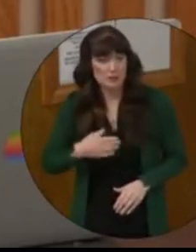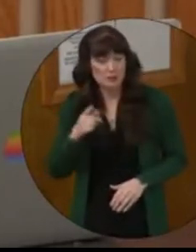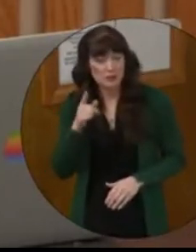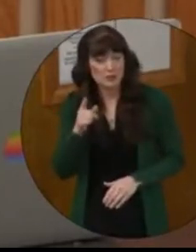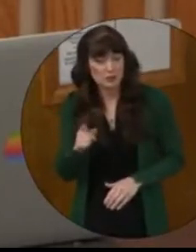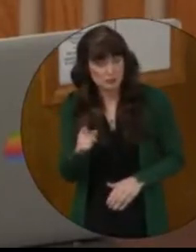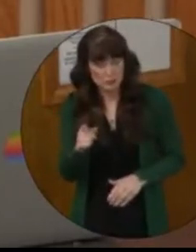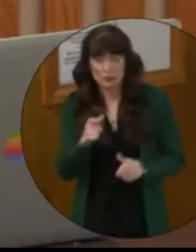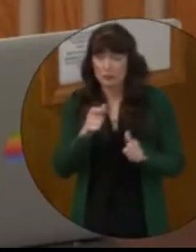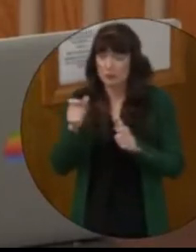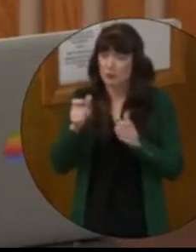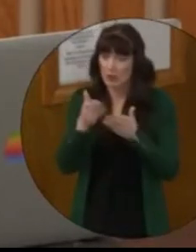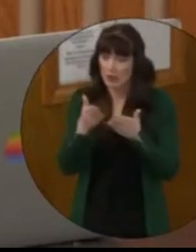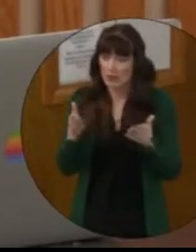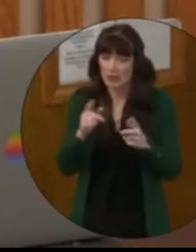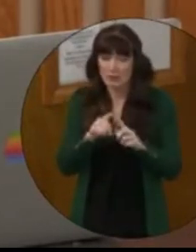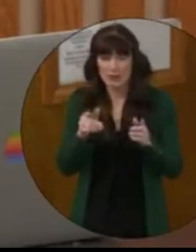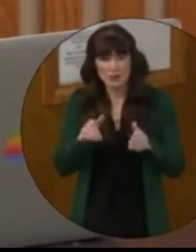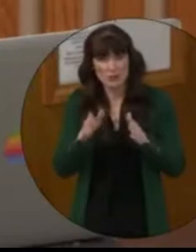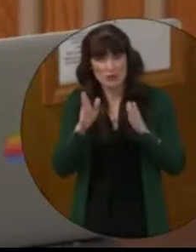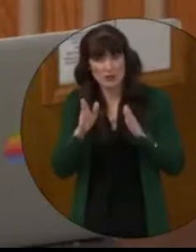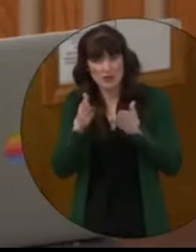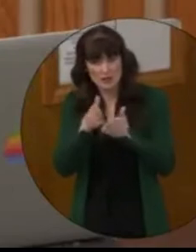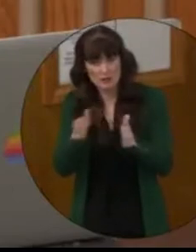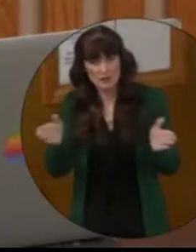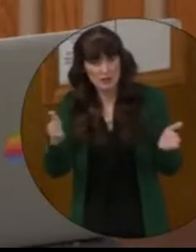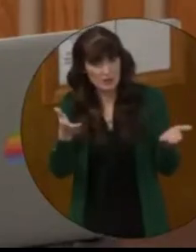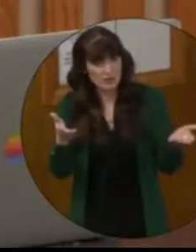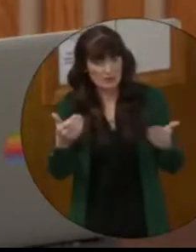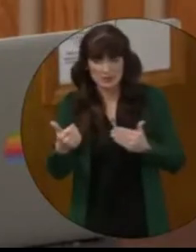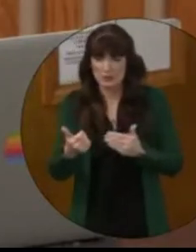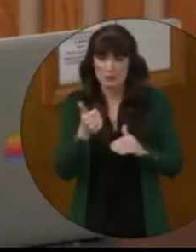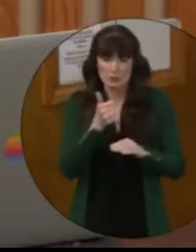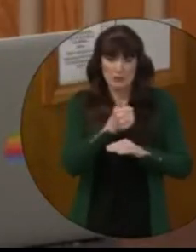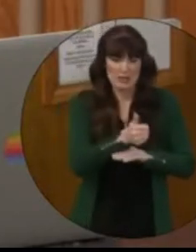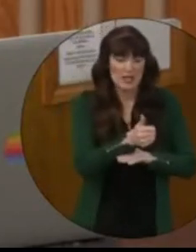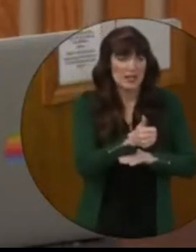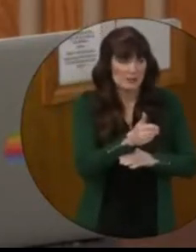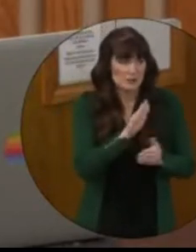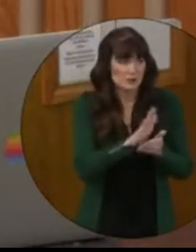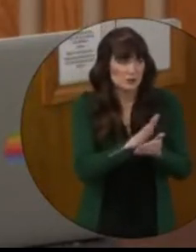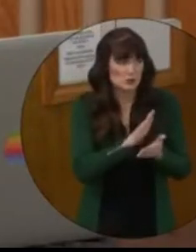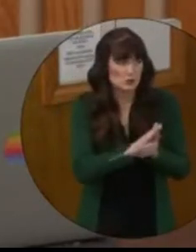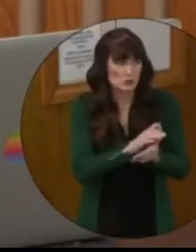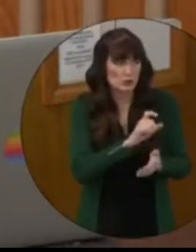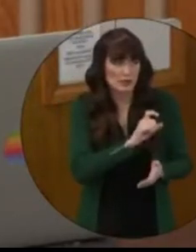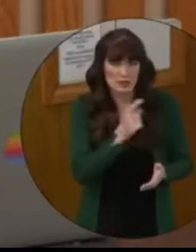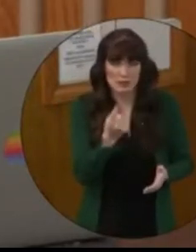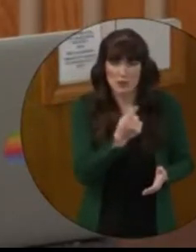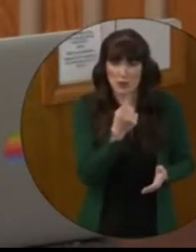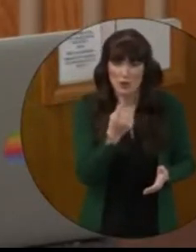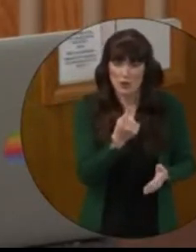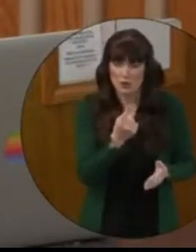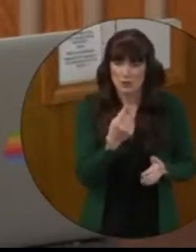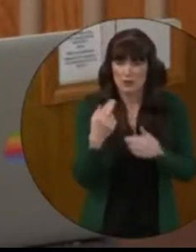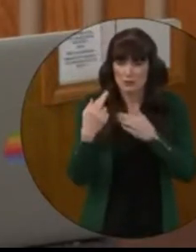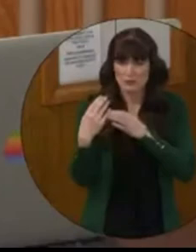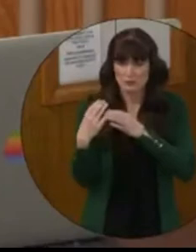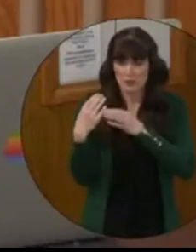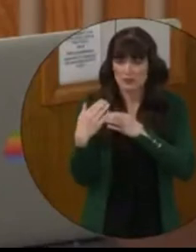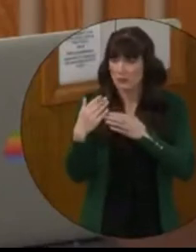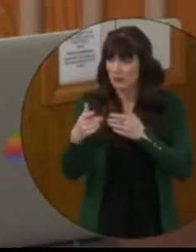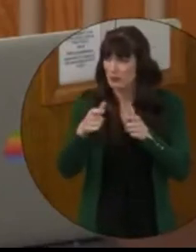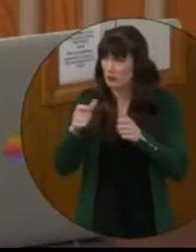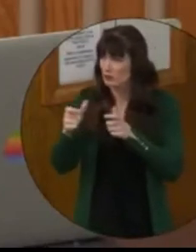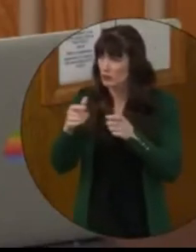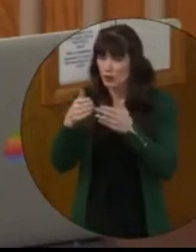getting things under control, but you allowed the public to place the blame on school police as though they were solely responsible for containing the public.